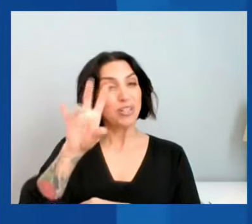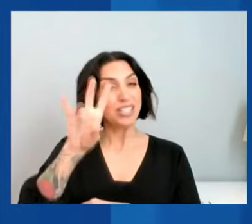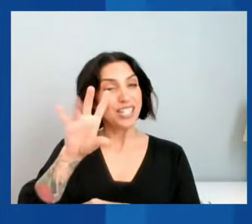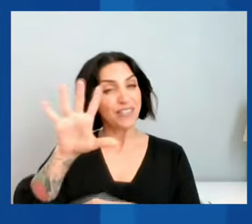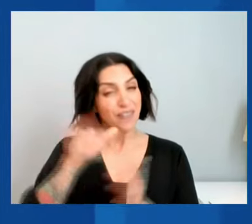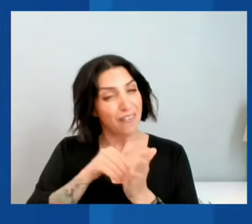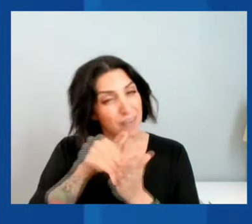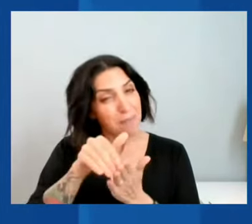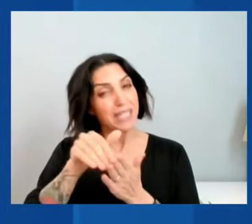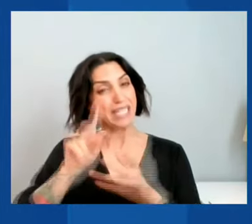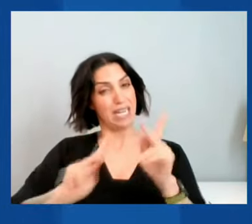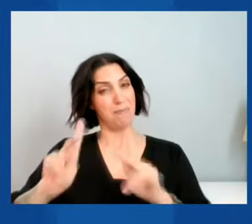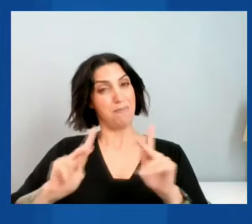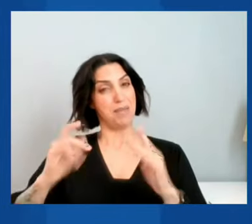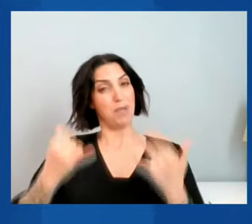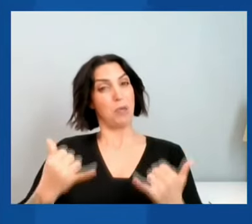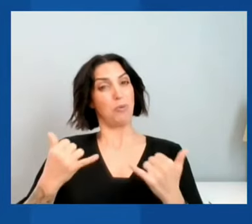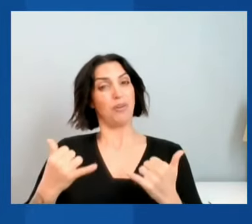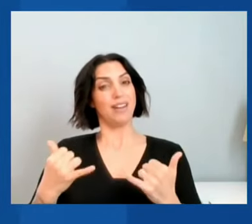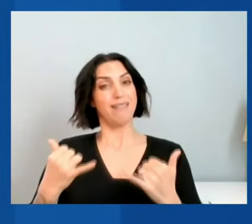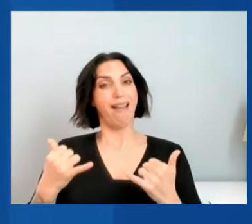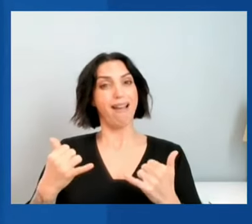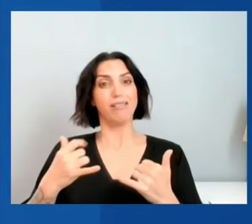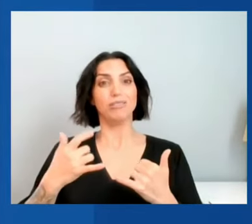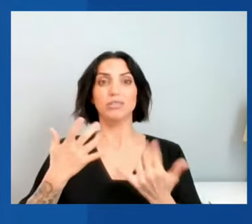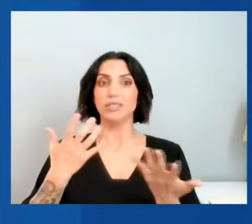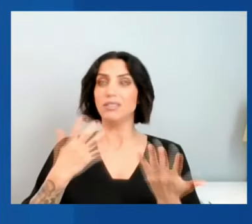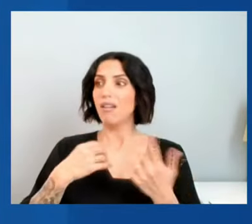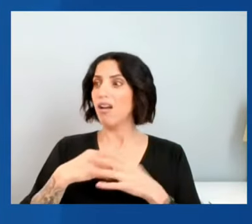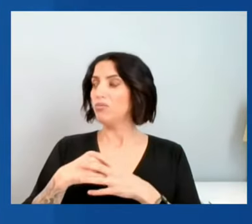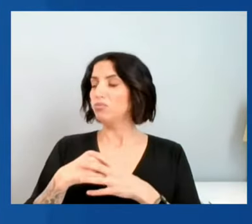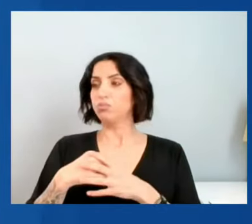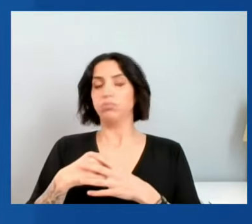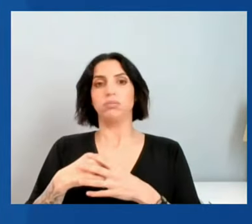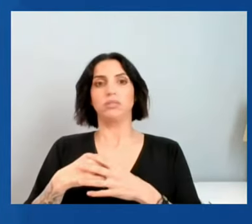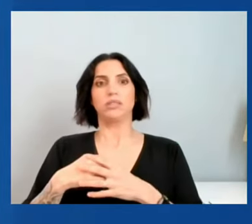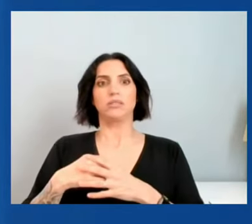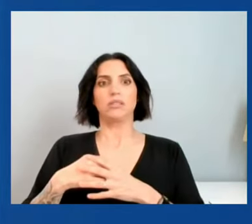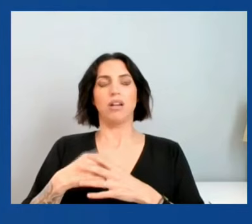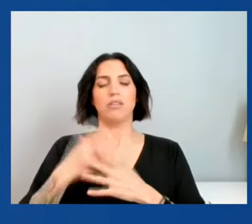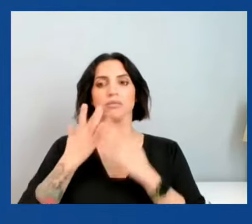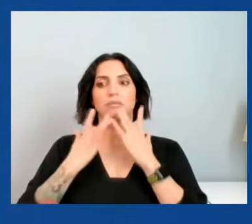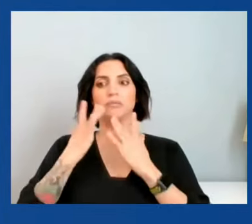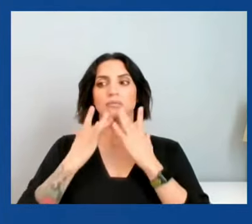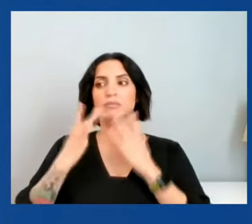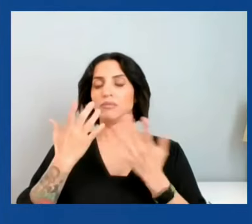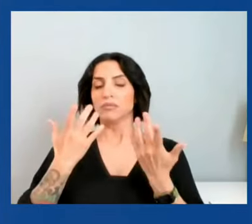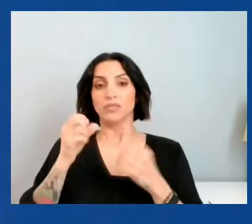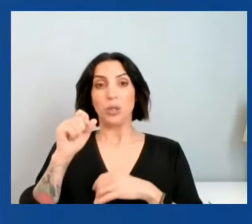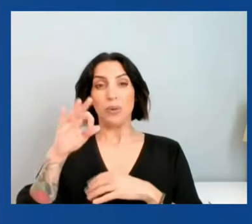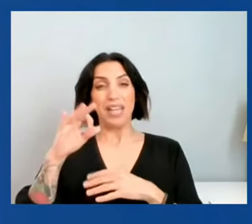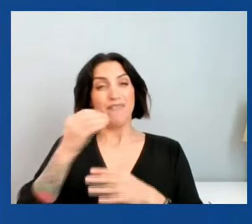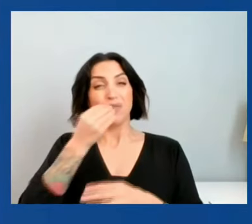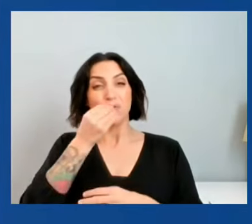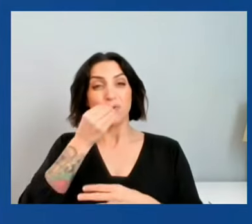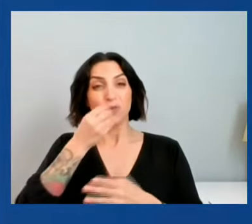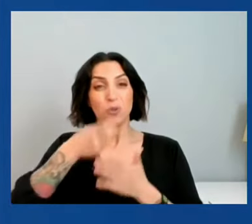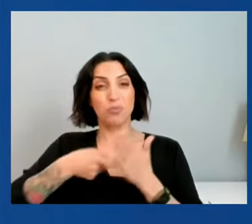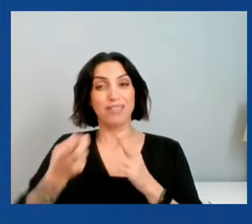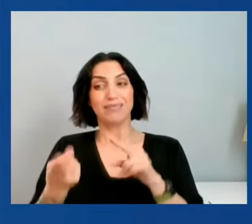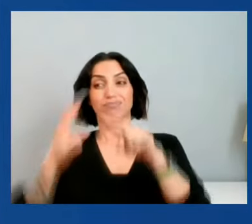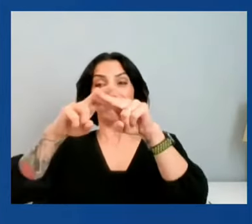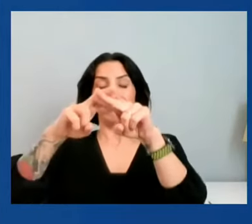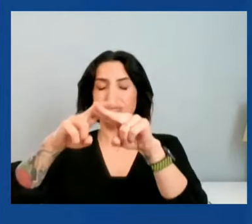speech who are vulnerable in the event that food prices rise. And so this will be an urgent concern for us